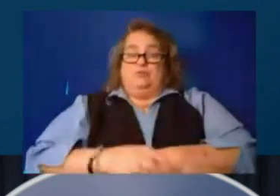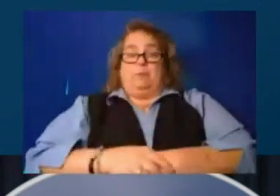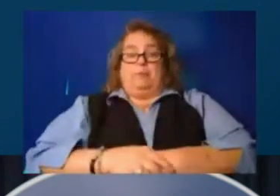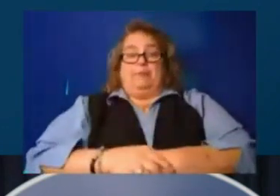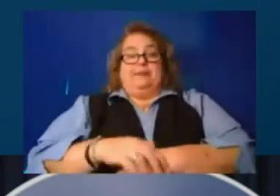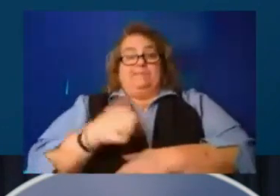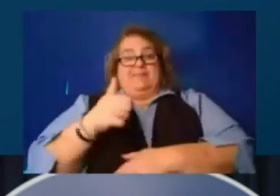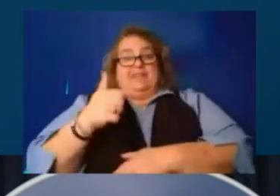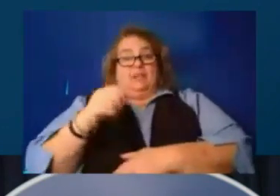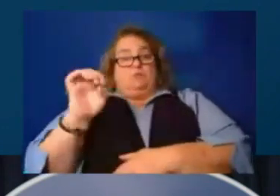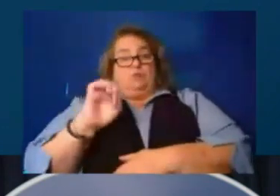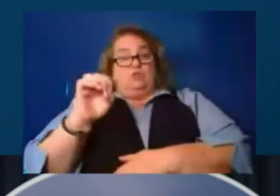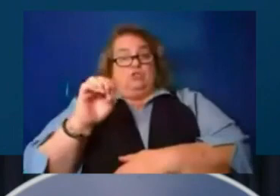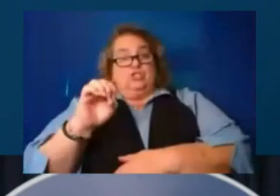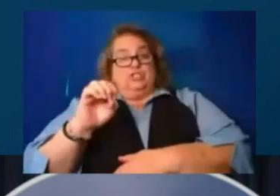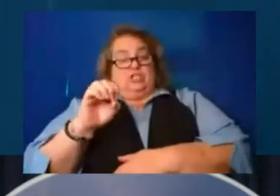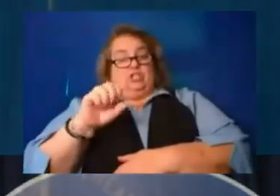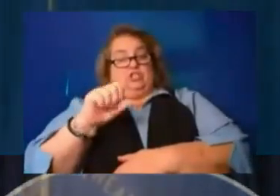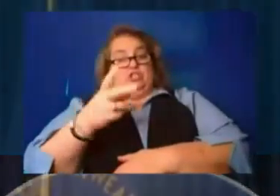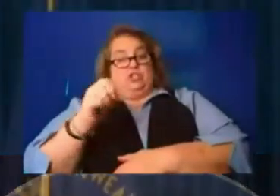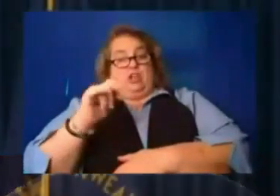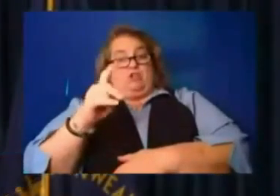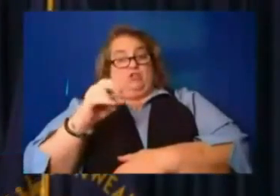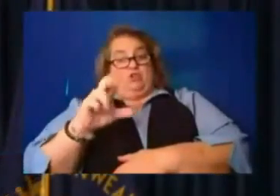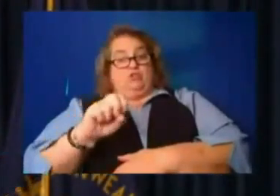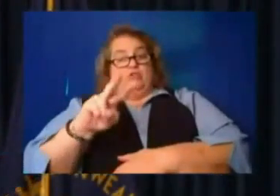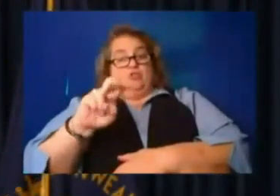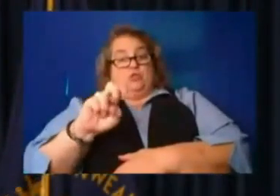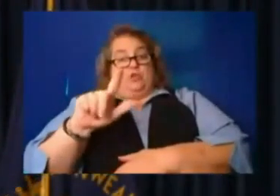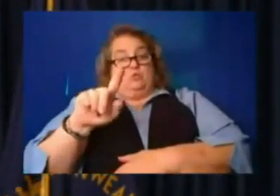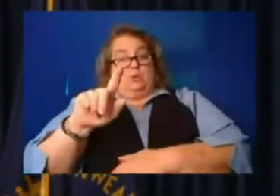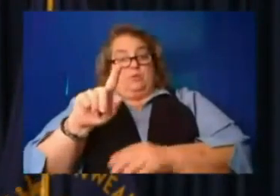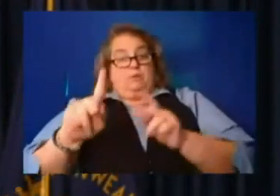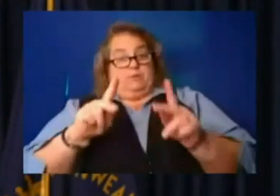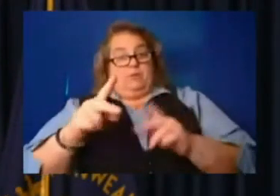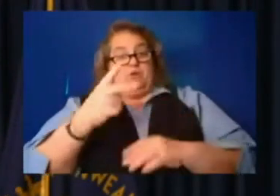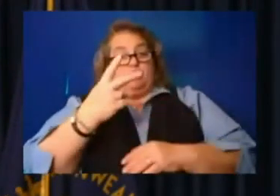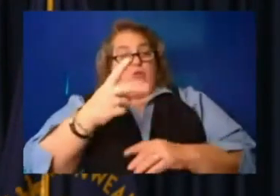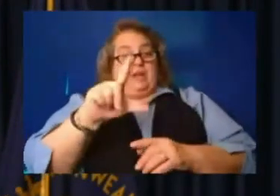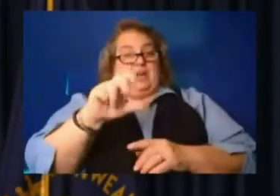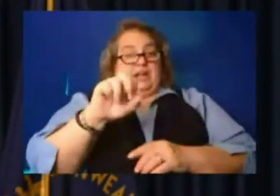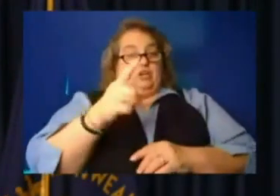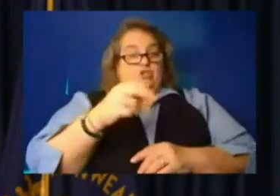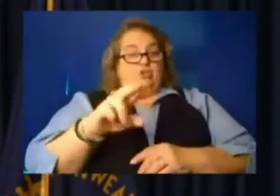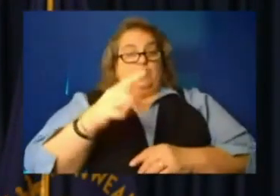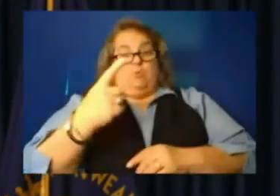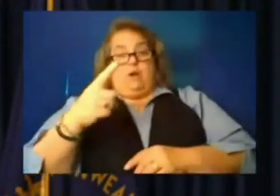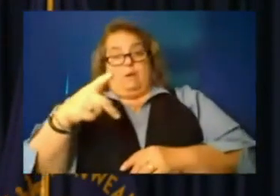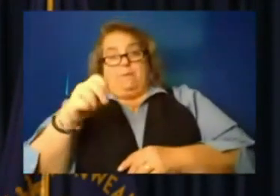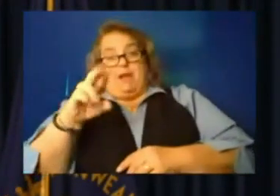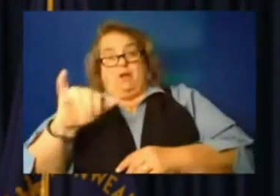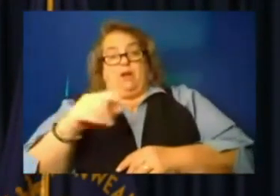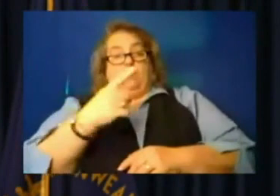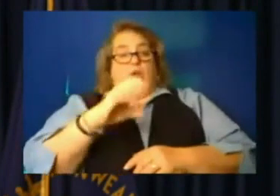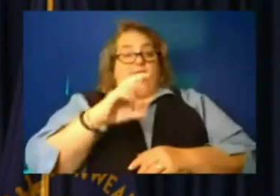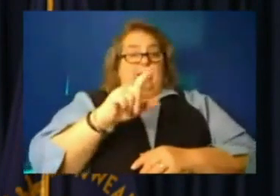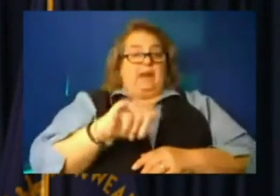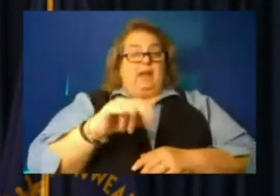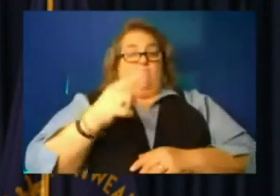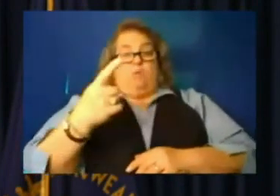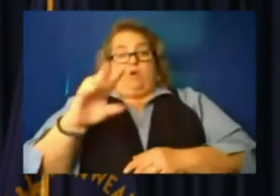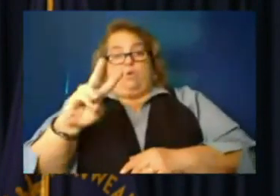have 221 people. There are two in Letcher, one in Perry, one in Clay, one in Wolf, one in Floyd.